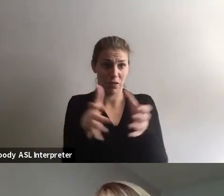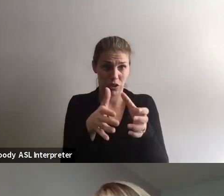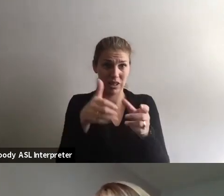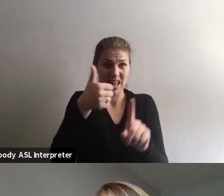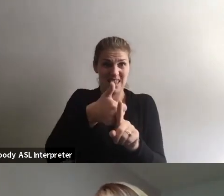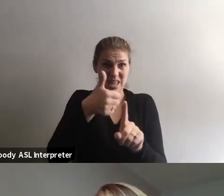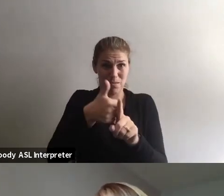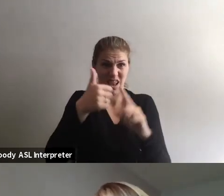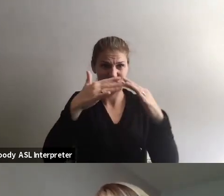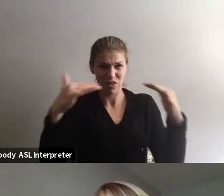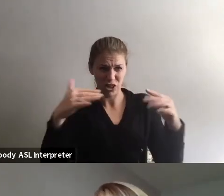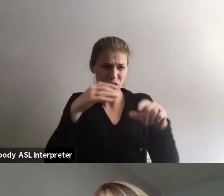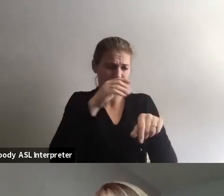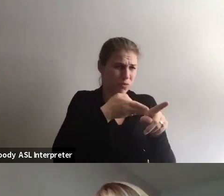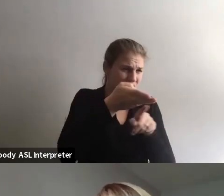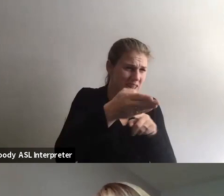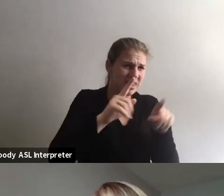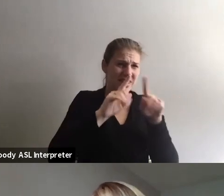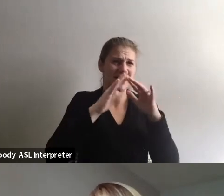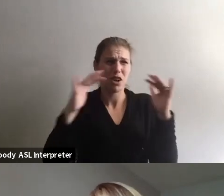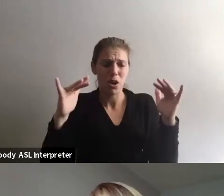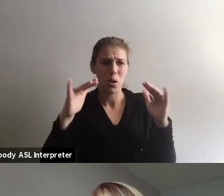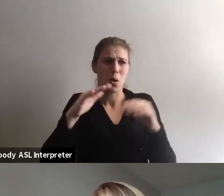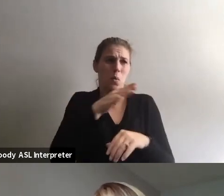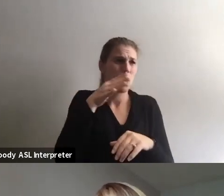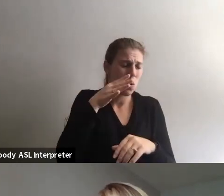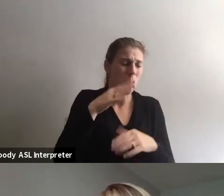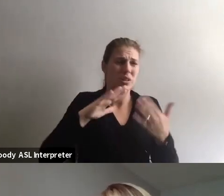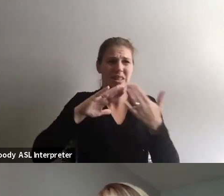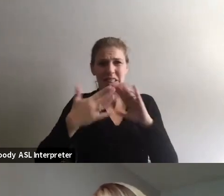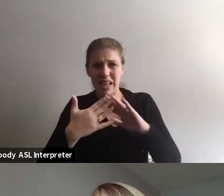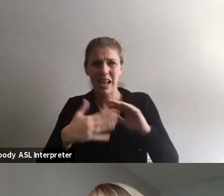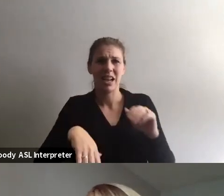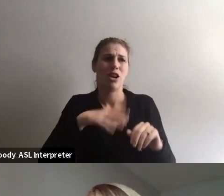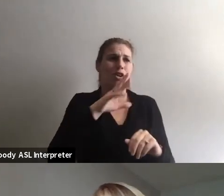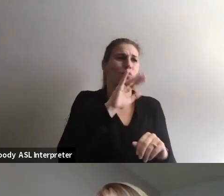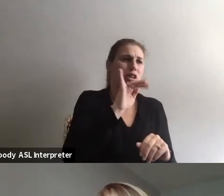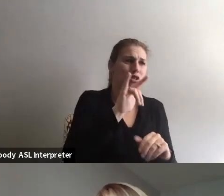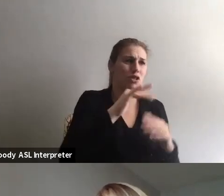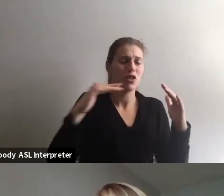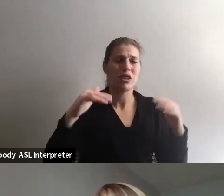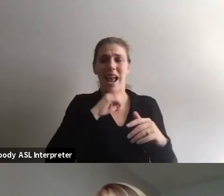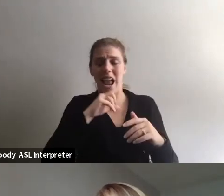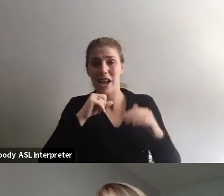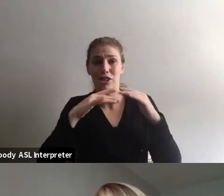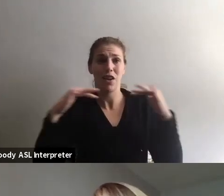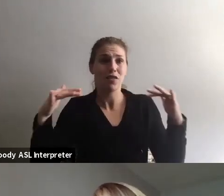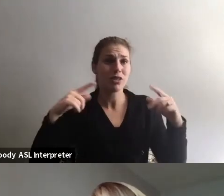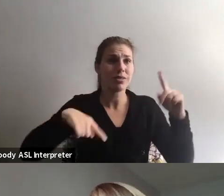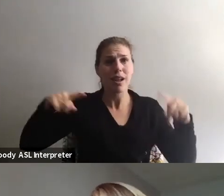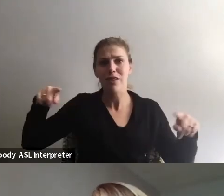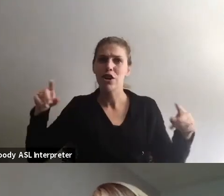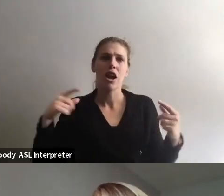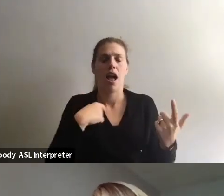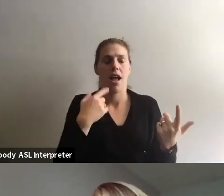disciplines, diverse backgrounds, urban, rural, racially diverse, age diversity. I have